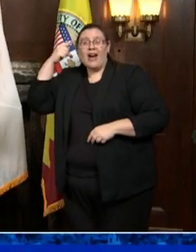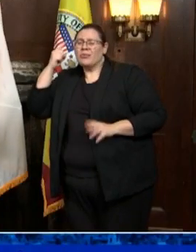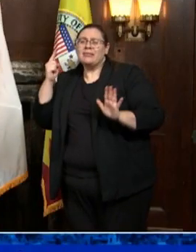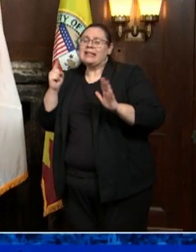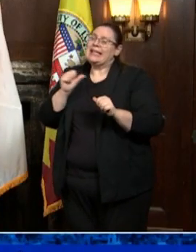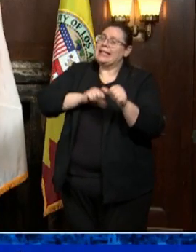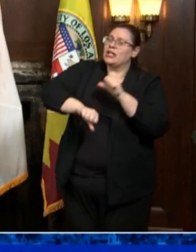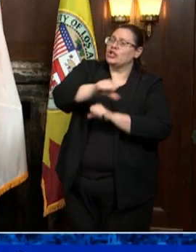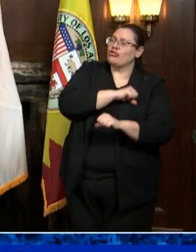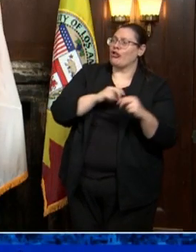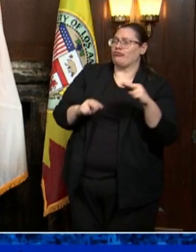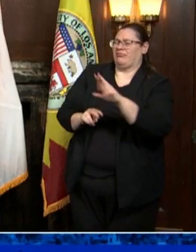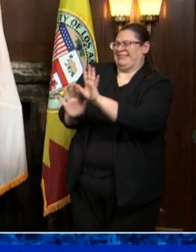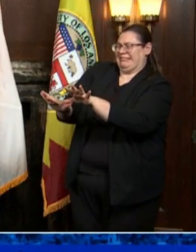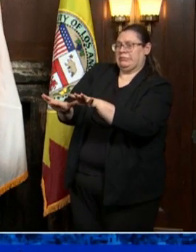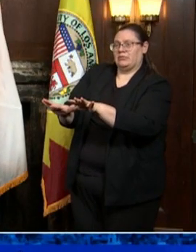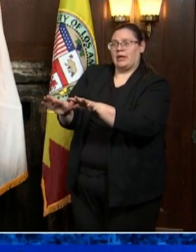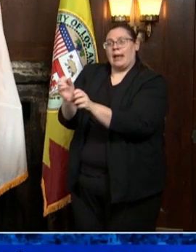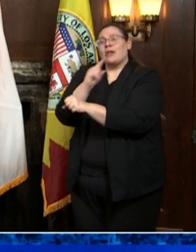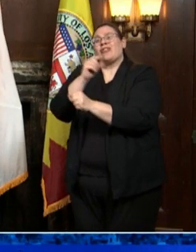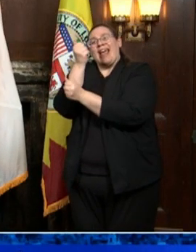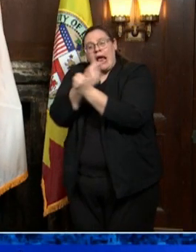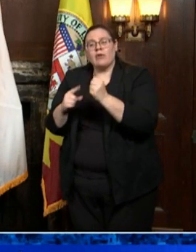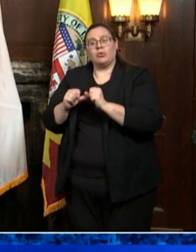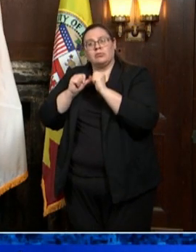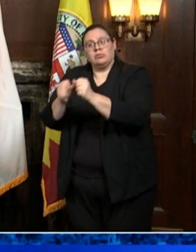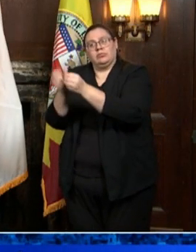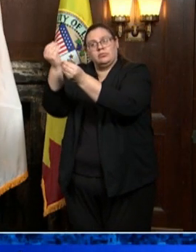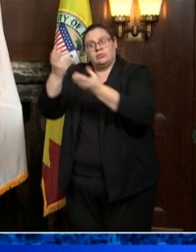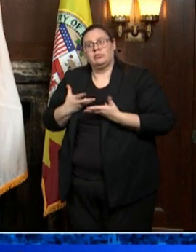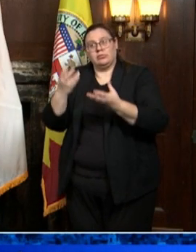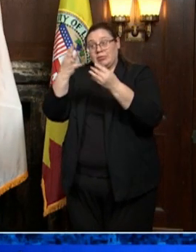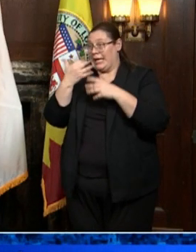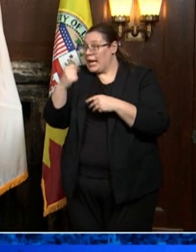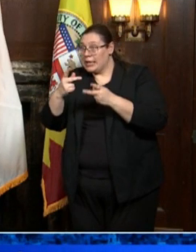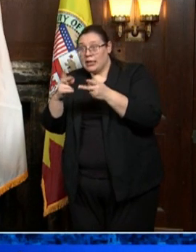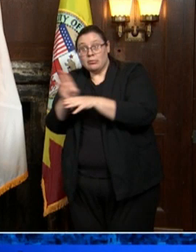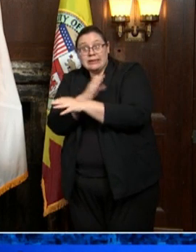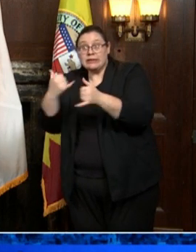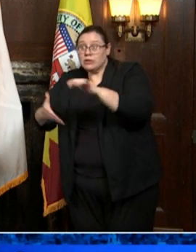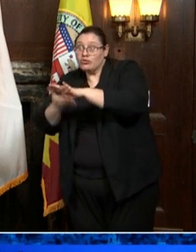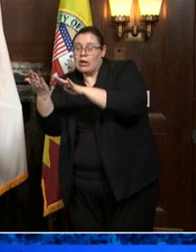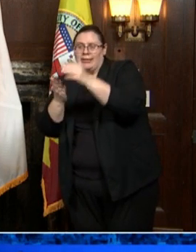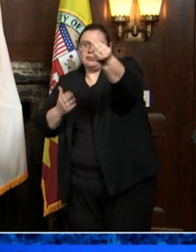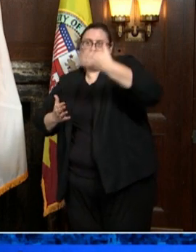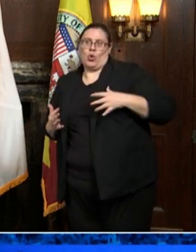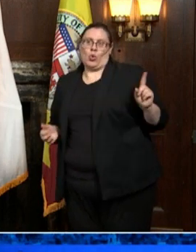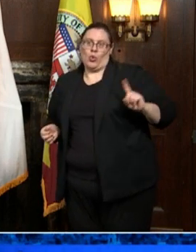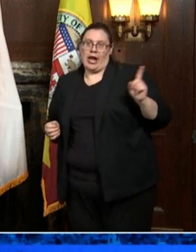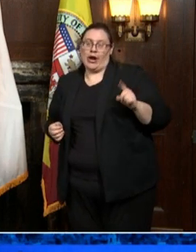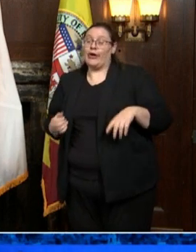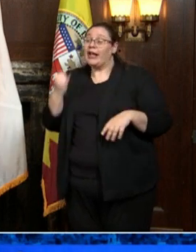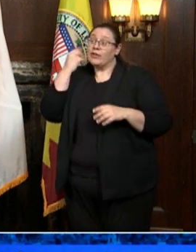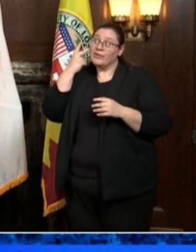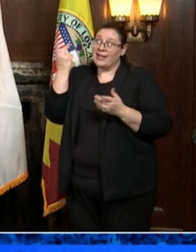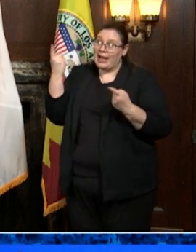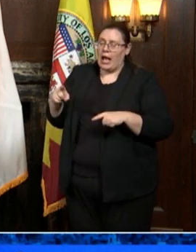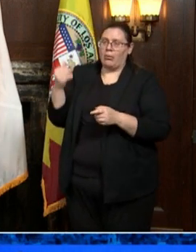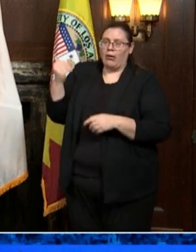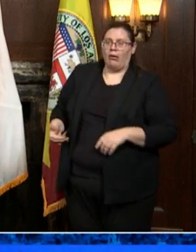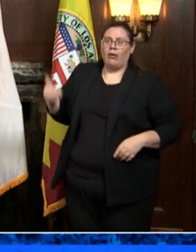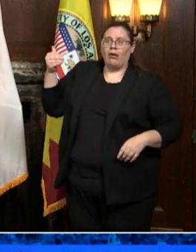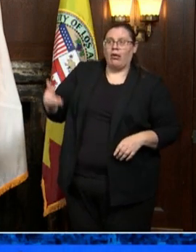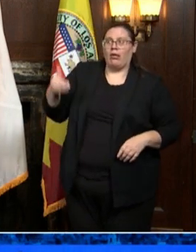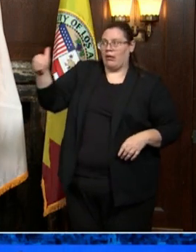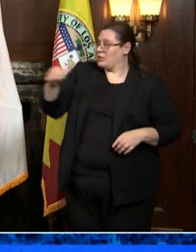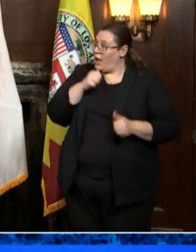We need to make sure that everybody continues to let us know where those folks are. If you've observed recurring violations of the Safer